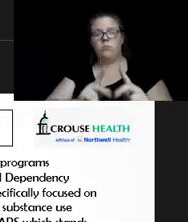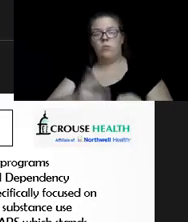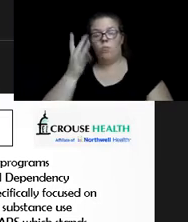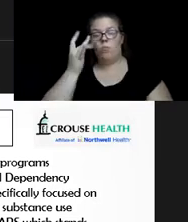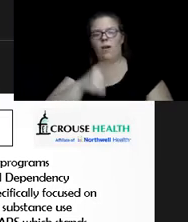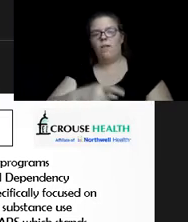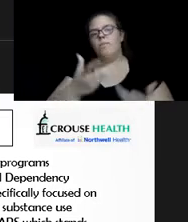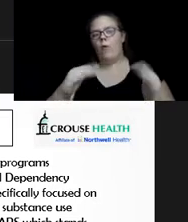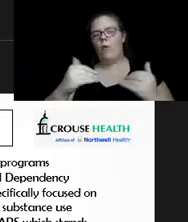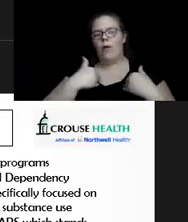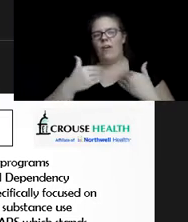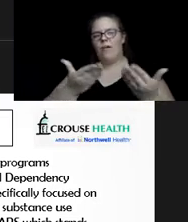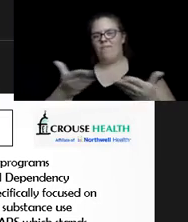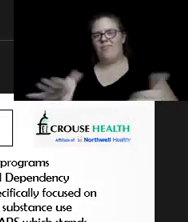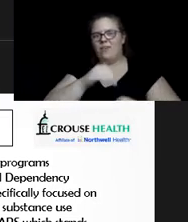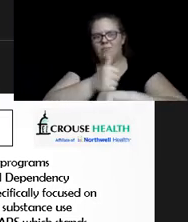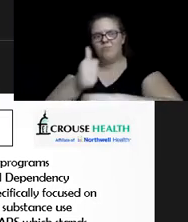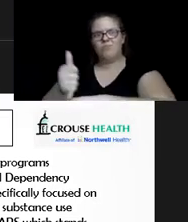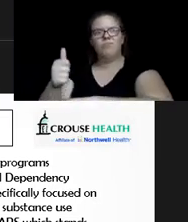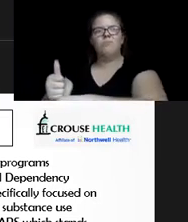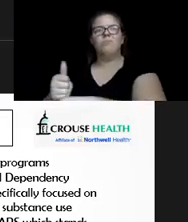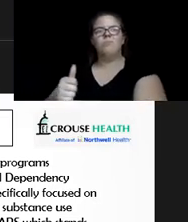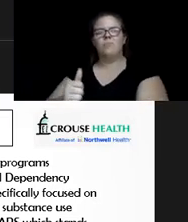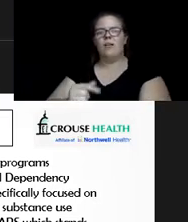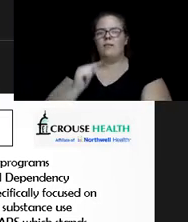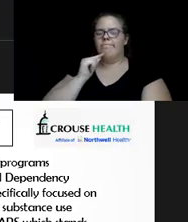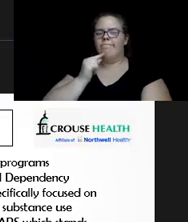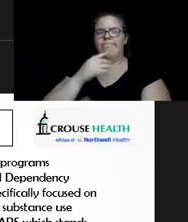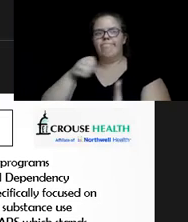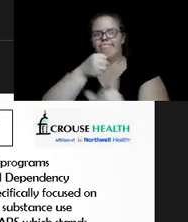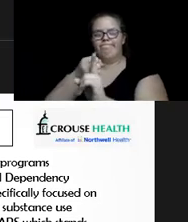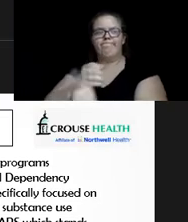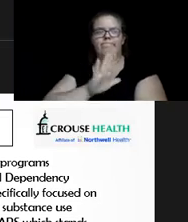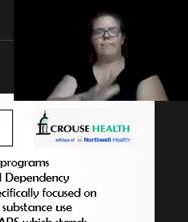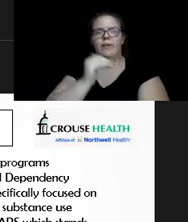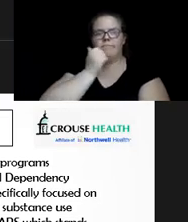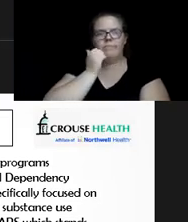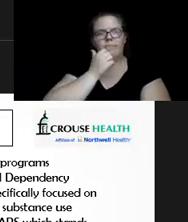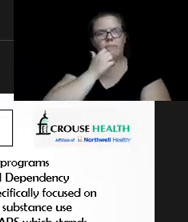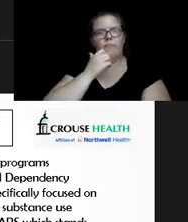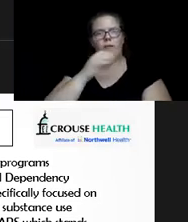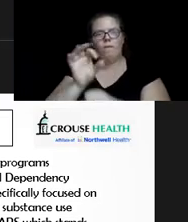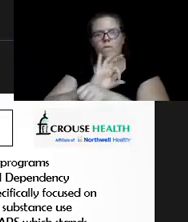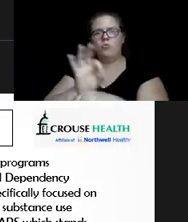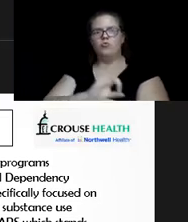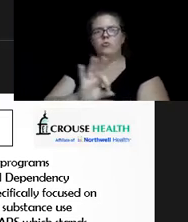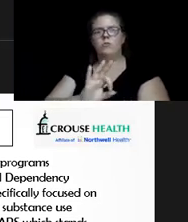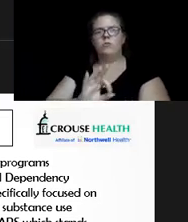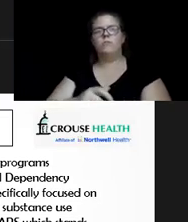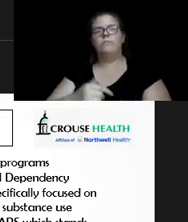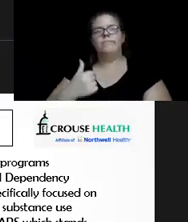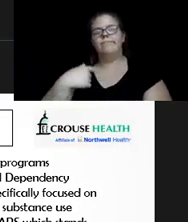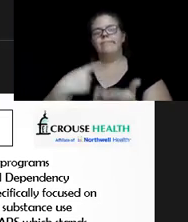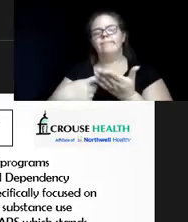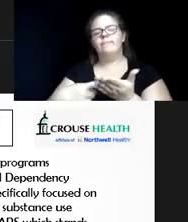things in place that already significantly impact their day-to-day functioning. I spoke earlier on about, you know, the fact